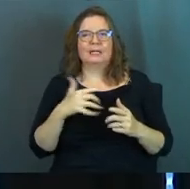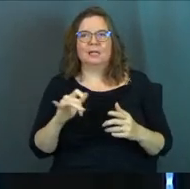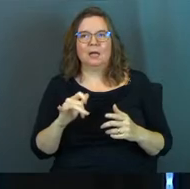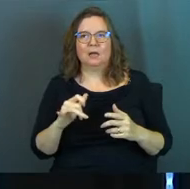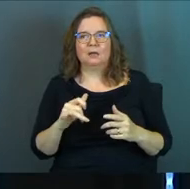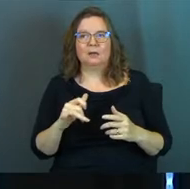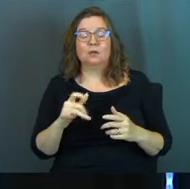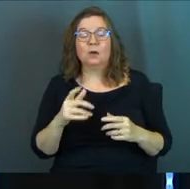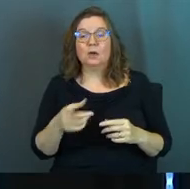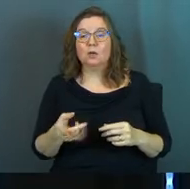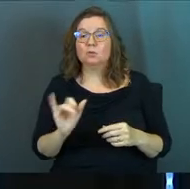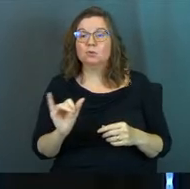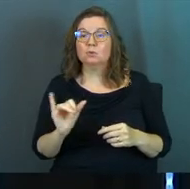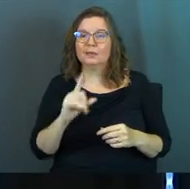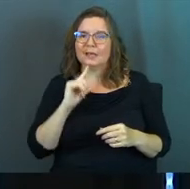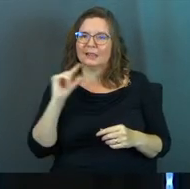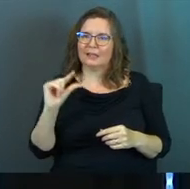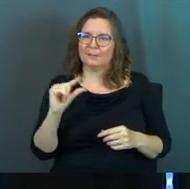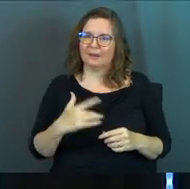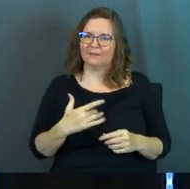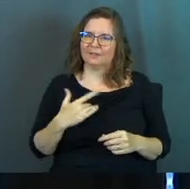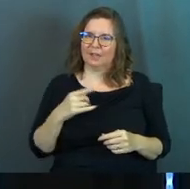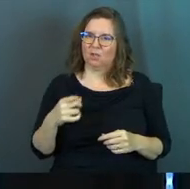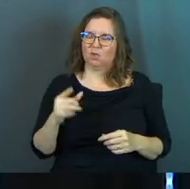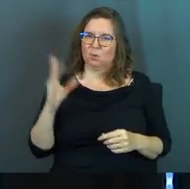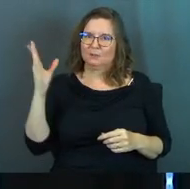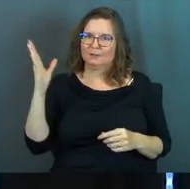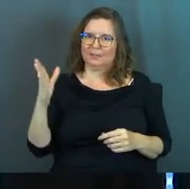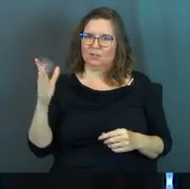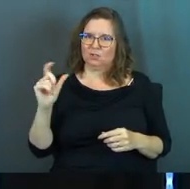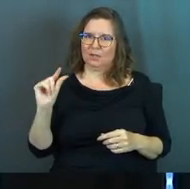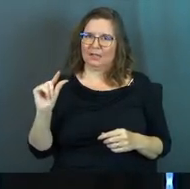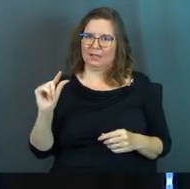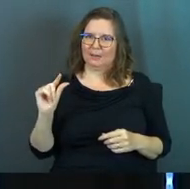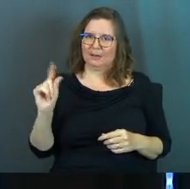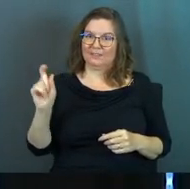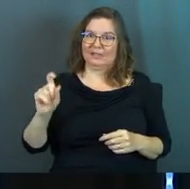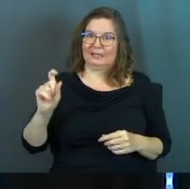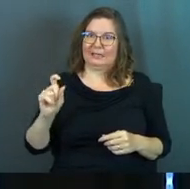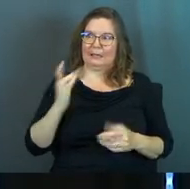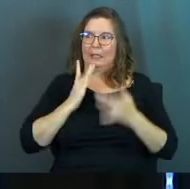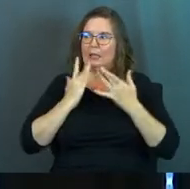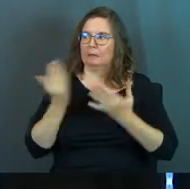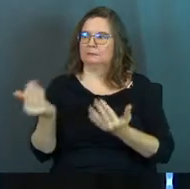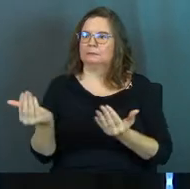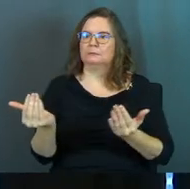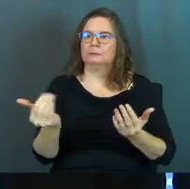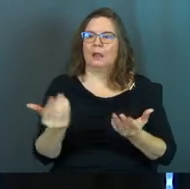he's like, and two, there's a little bit of a feeling that you as a speaker up there, you're a little bit of a needy person.